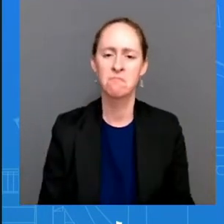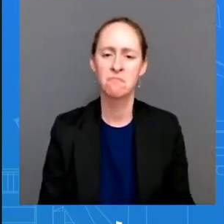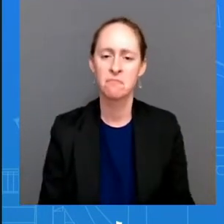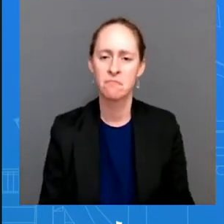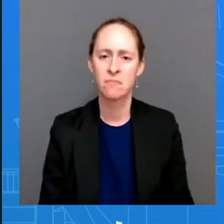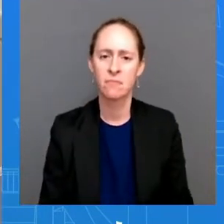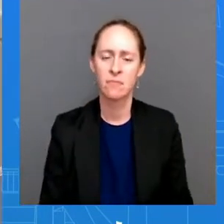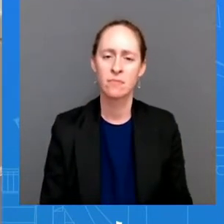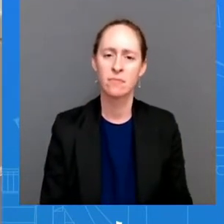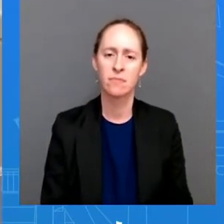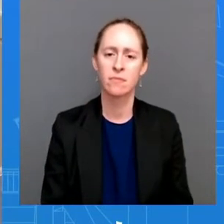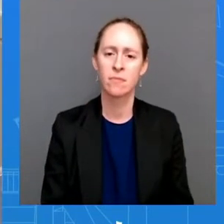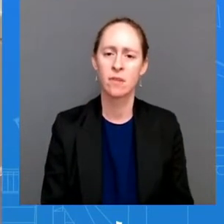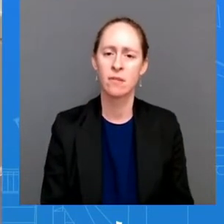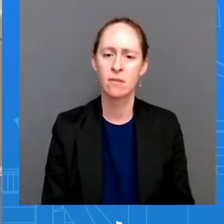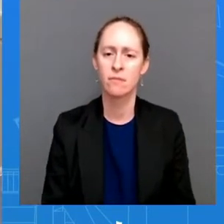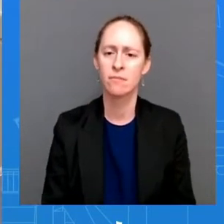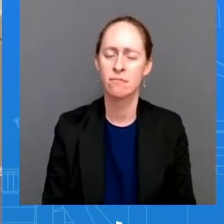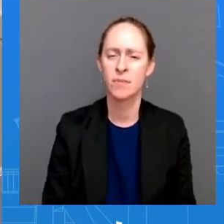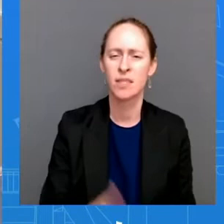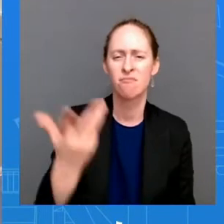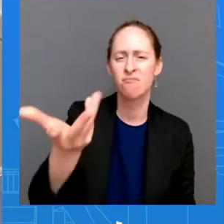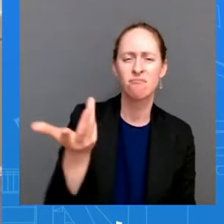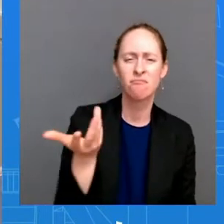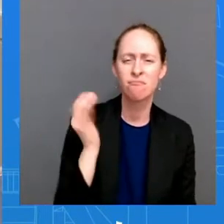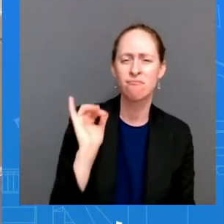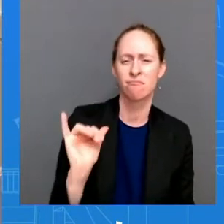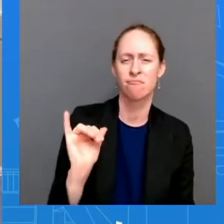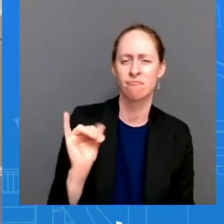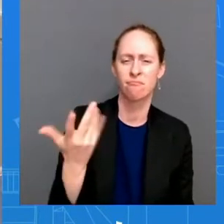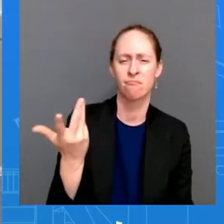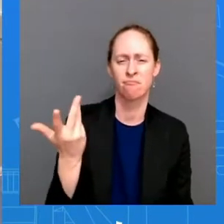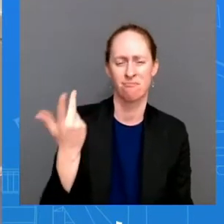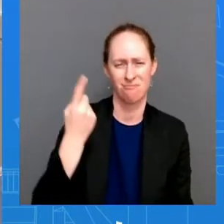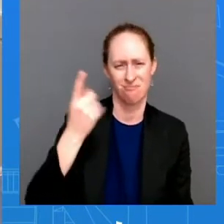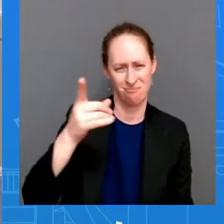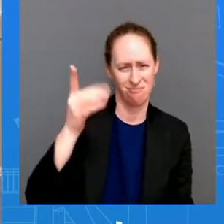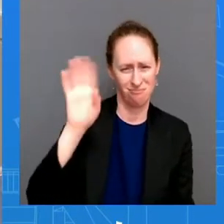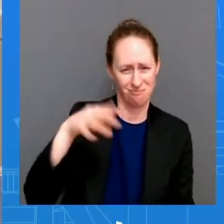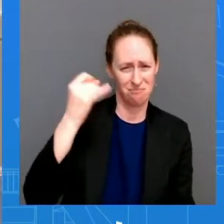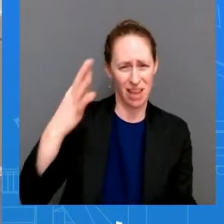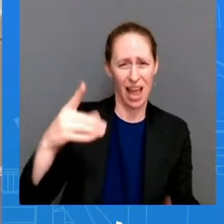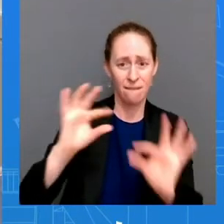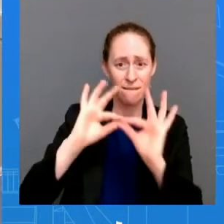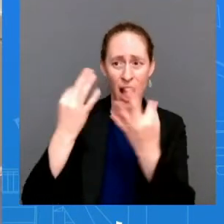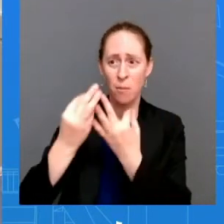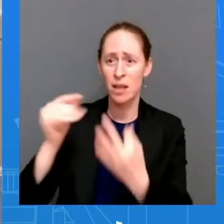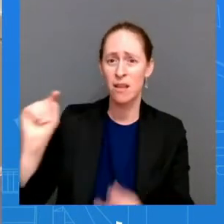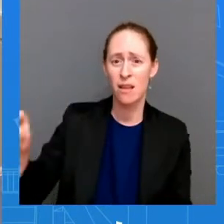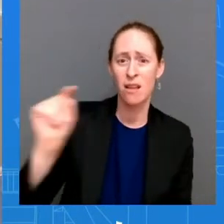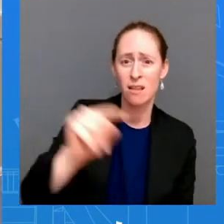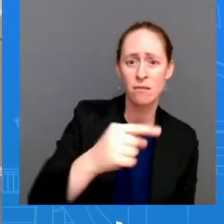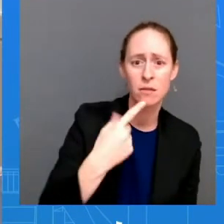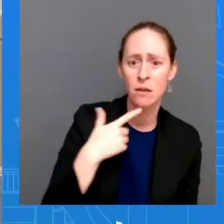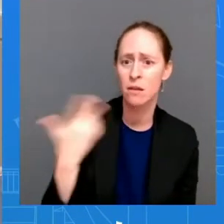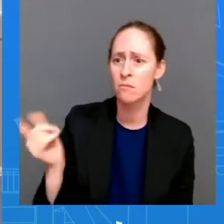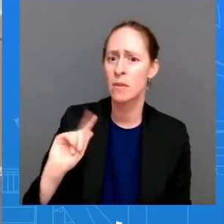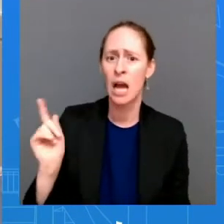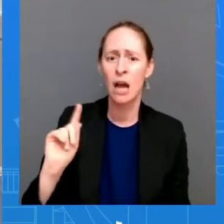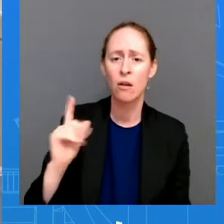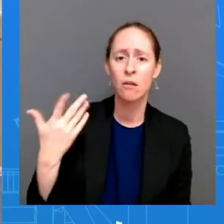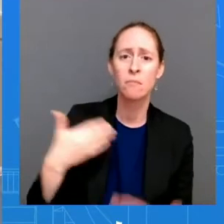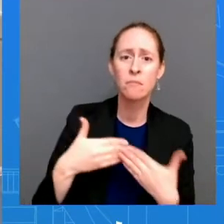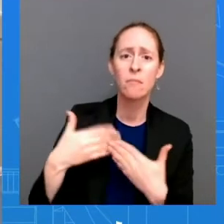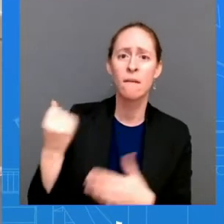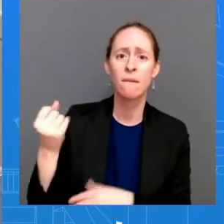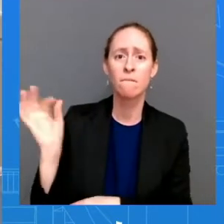improvement in their access to baby formula and market research shows that shortages remain right now so to those families has the